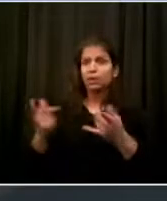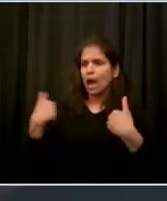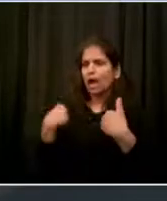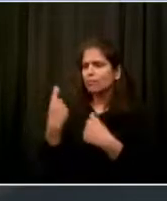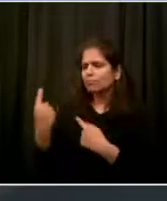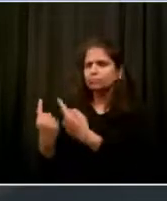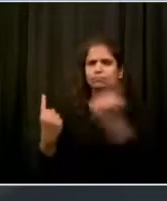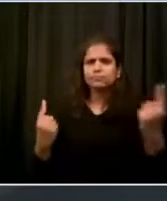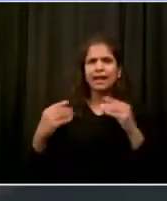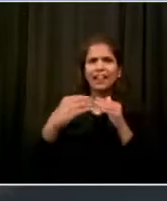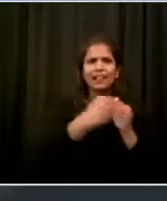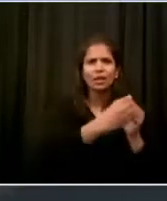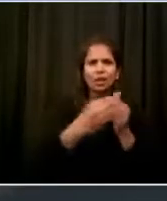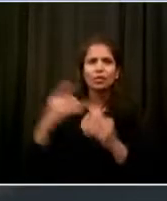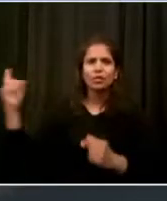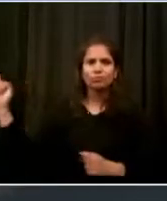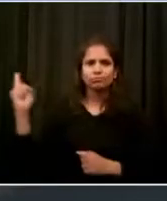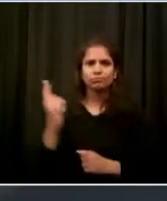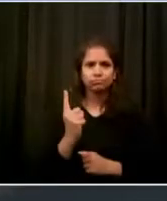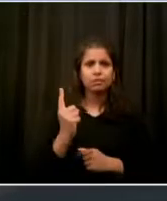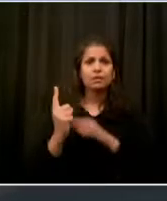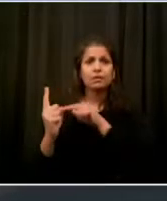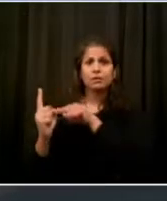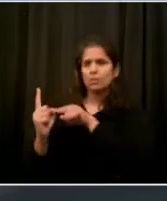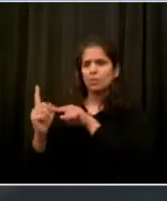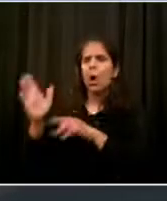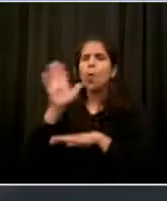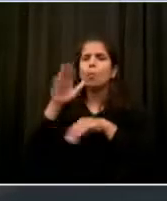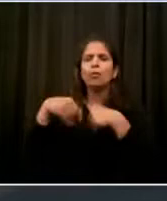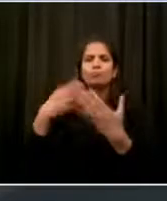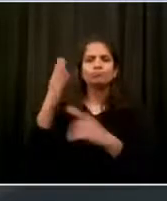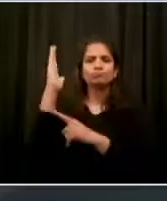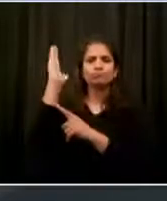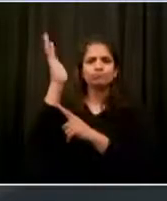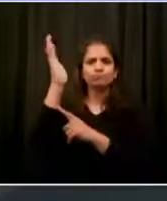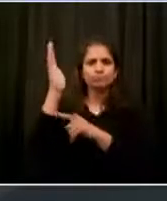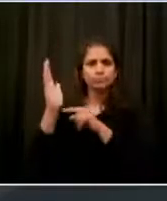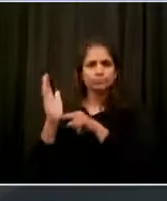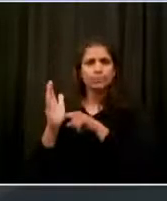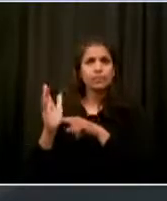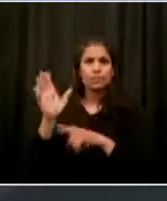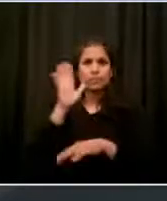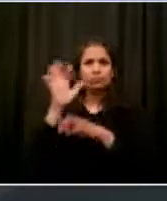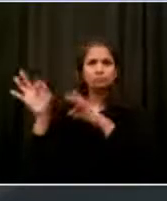calling for mental health care for all and showing it can be done, the First Lady of New York City, Charlene McRae.